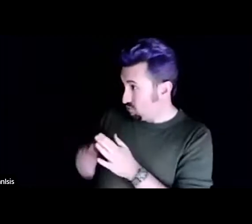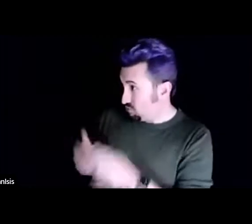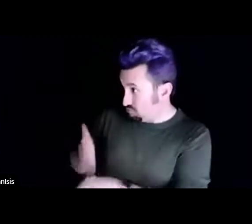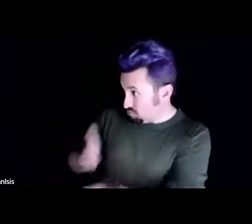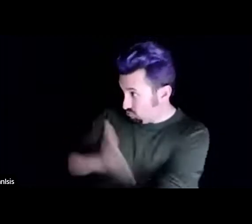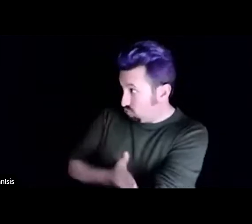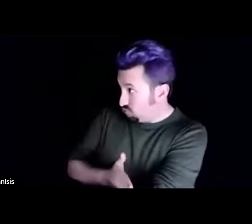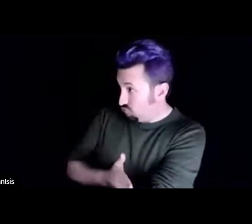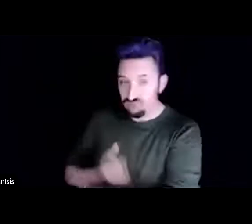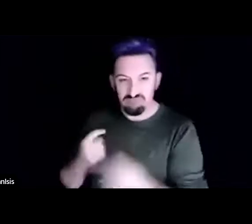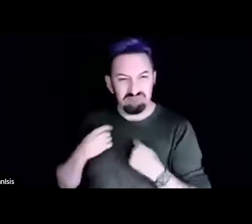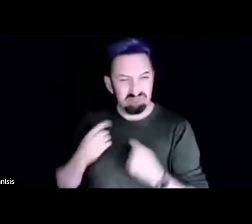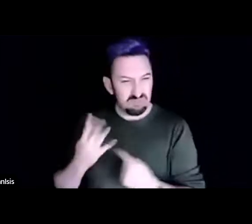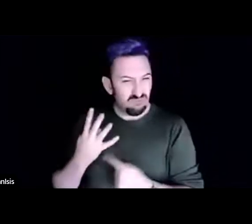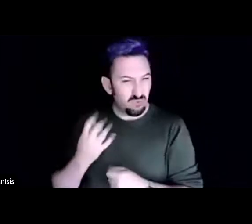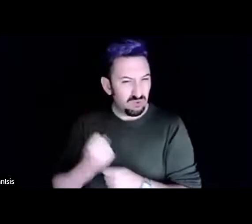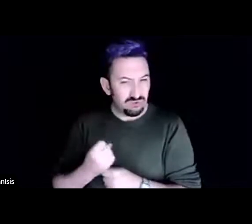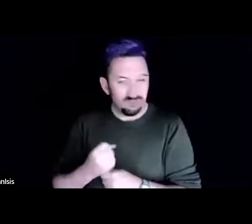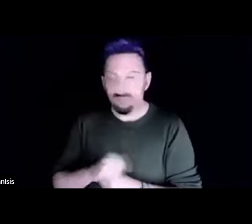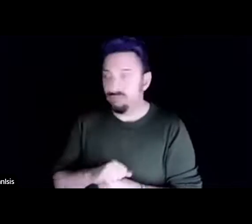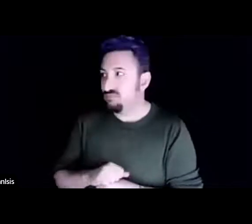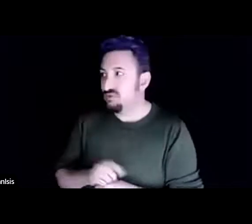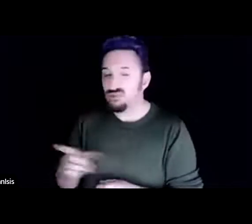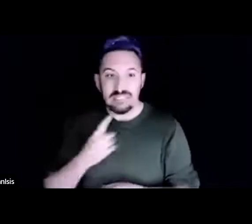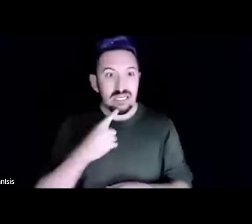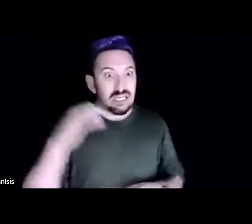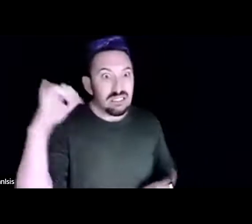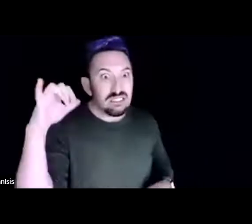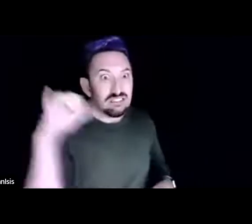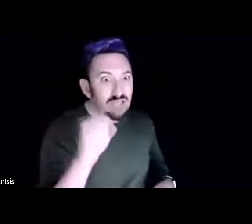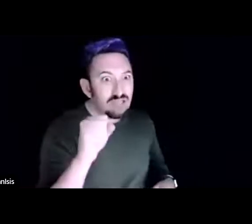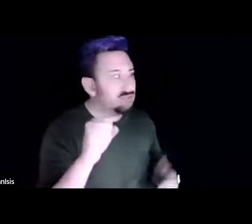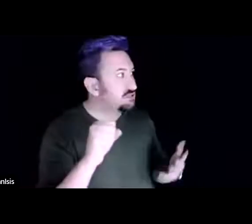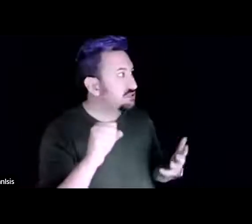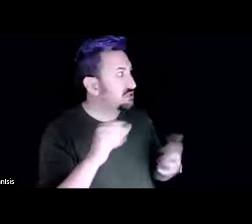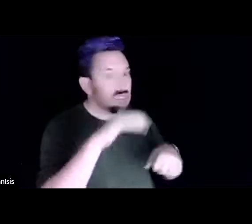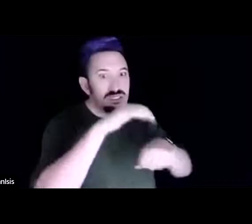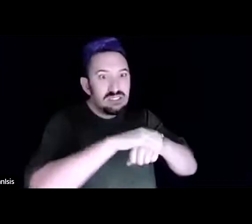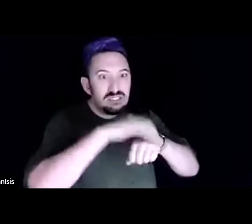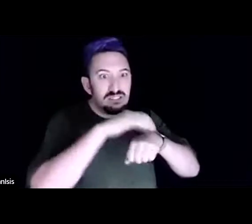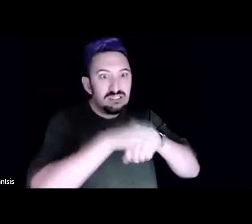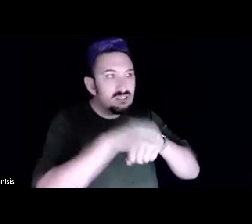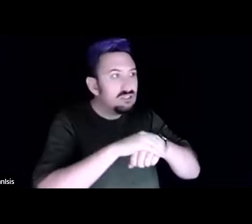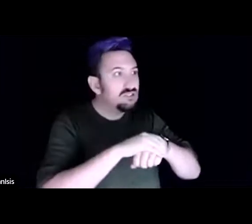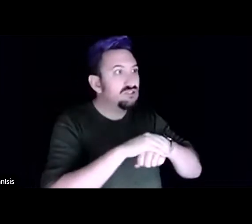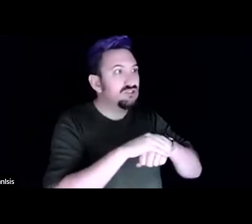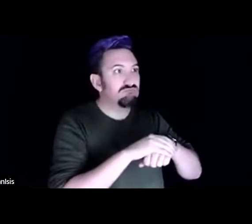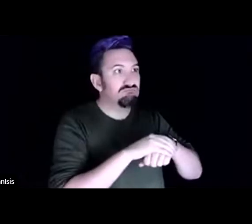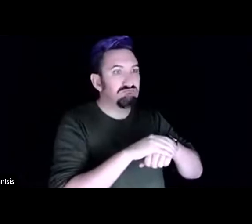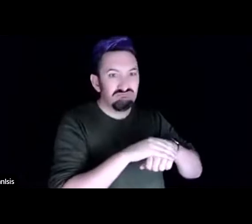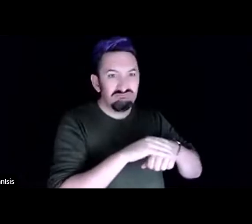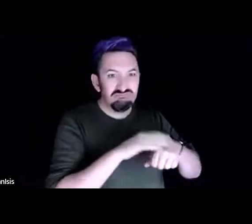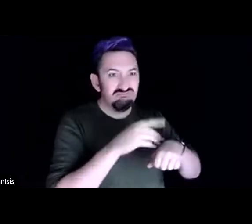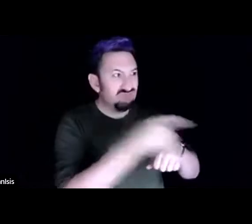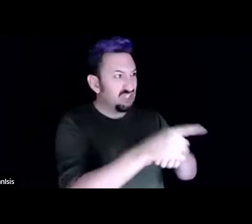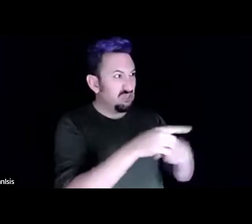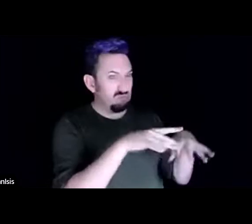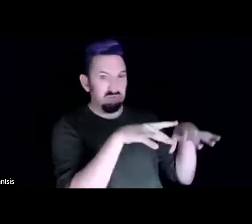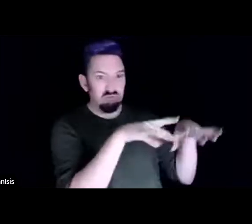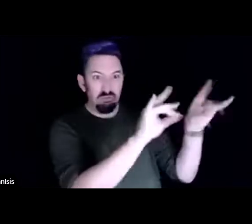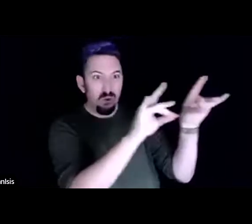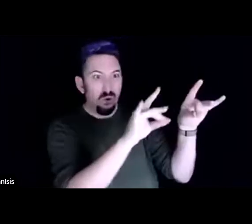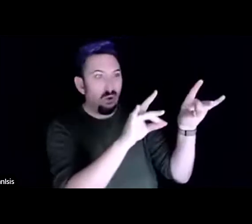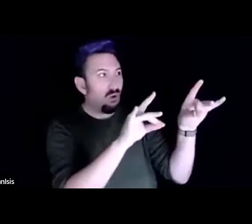she said yeah they really went up the english language learners their english proficiency has gone up 25 25